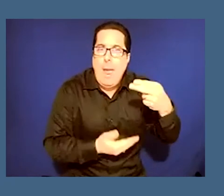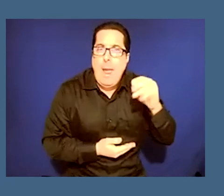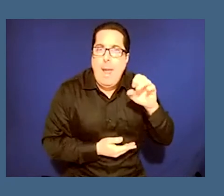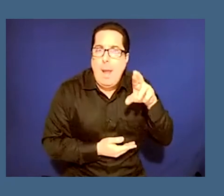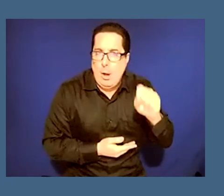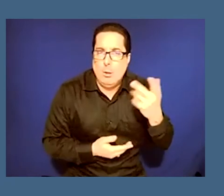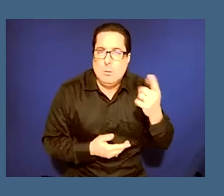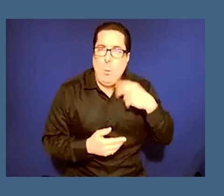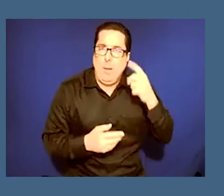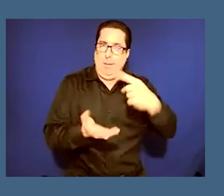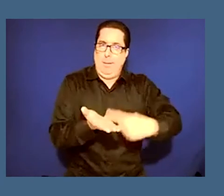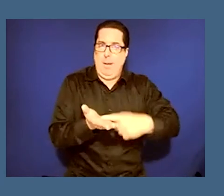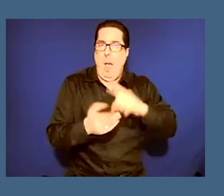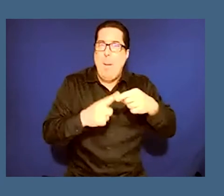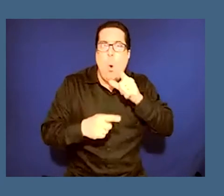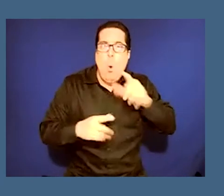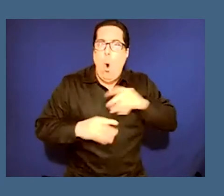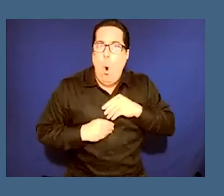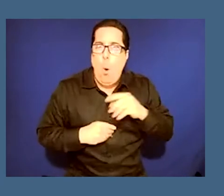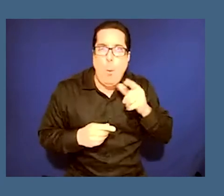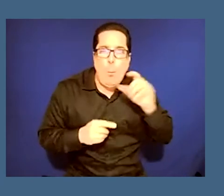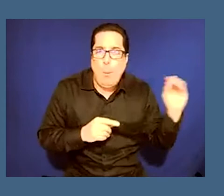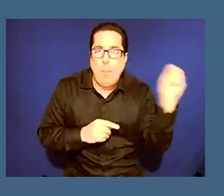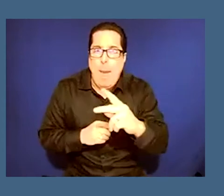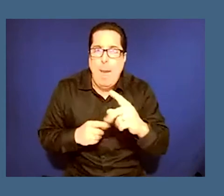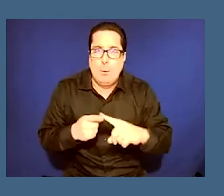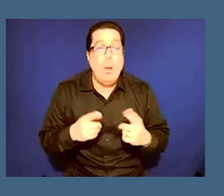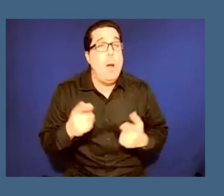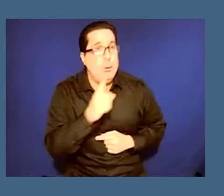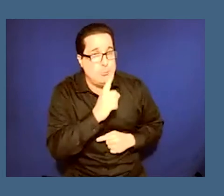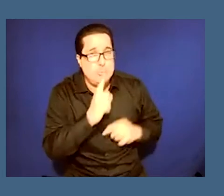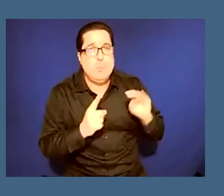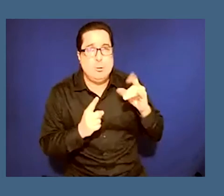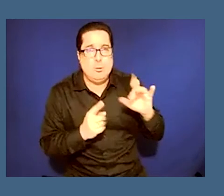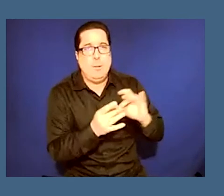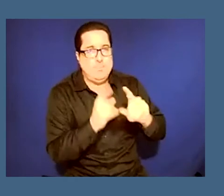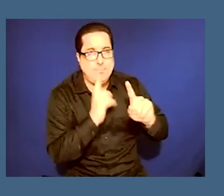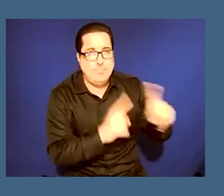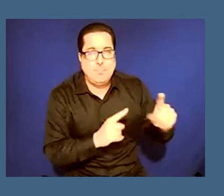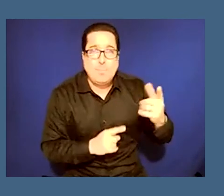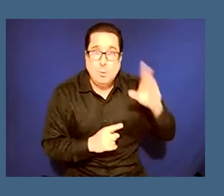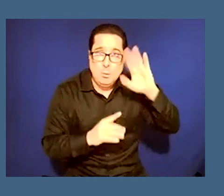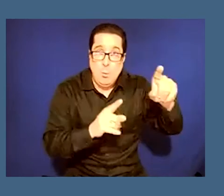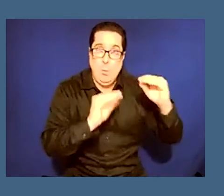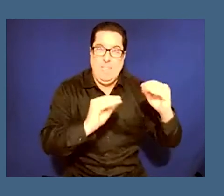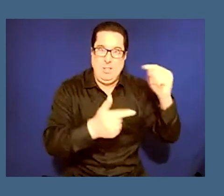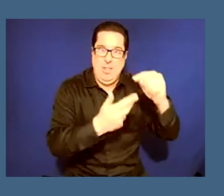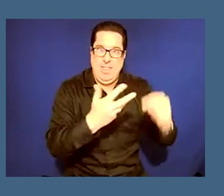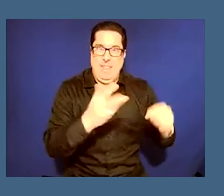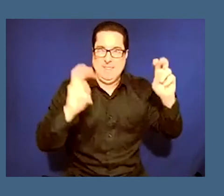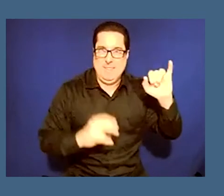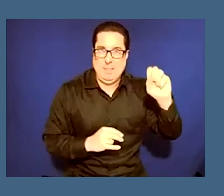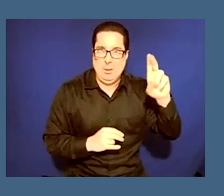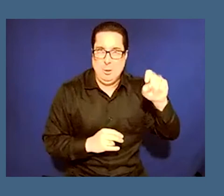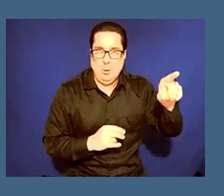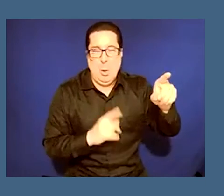fact i'd like to build on that too then because you teach um you teach these issues and i'm wondering about the kinds